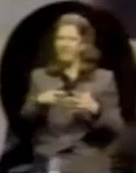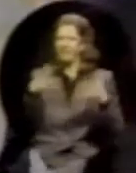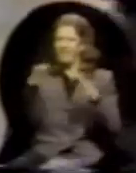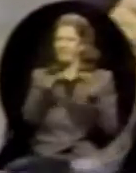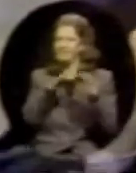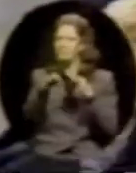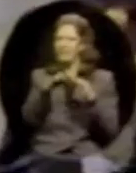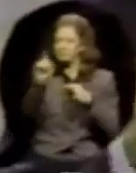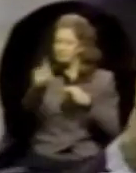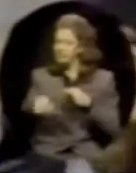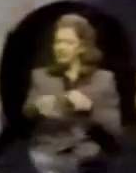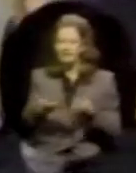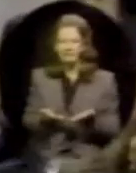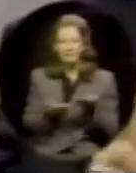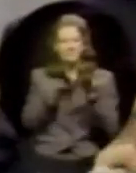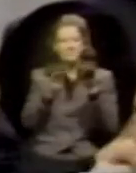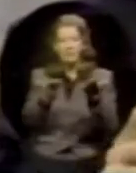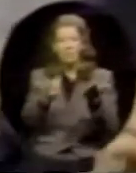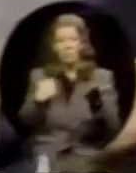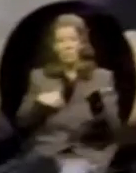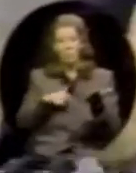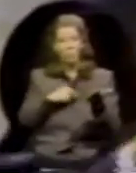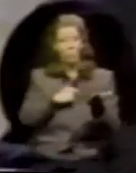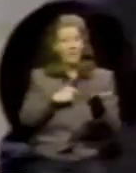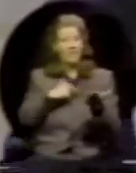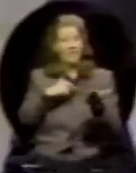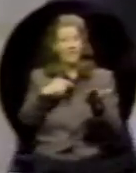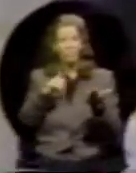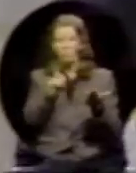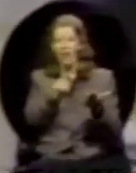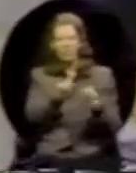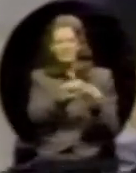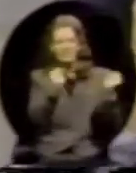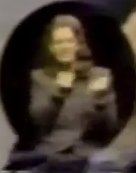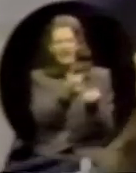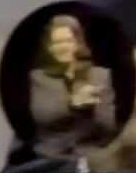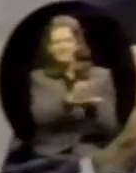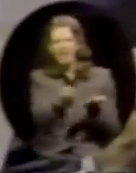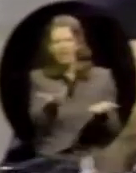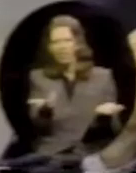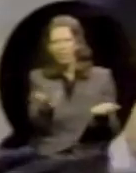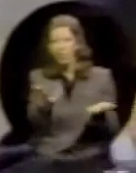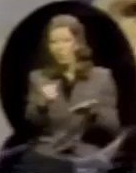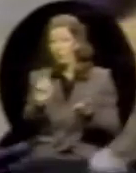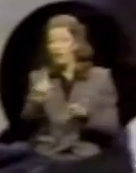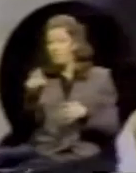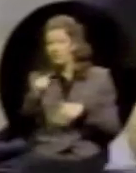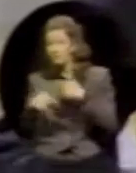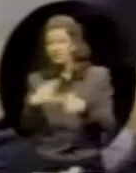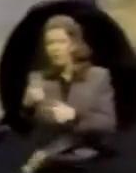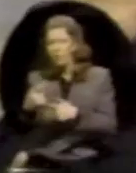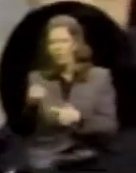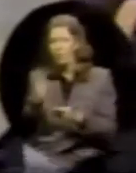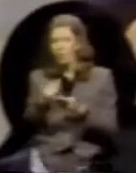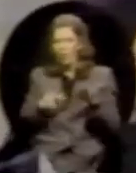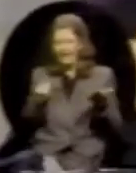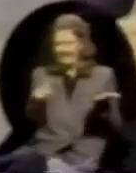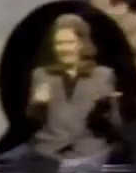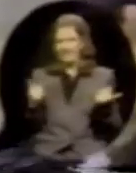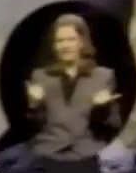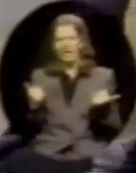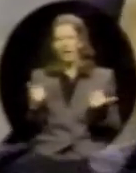do. We're a society-filled. Where do we have to go? What are our needs? And if we communicate them clearly,